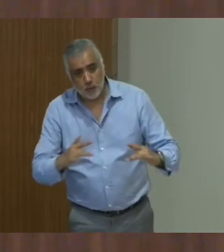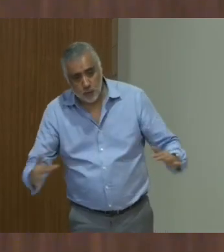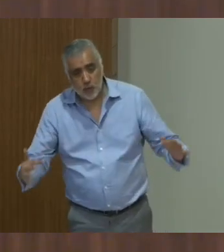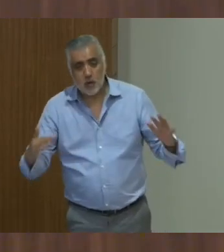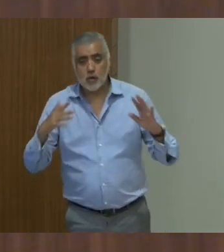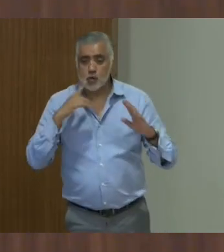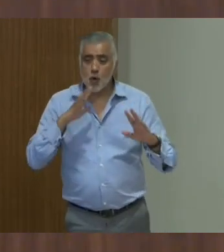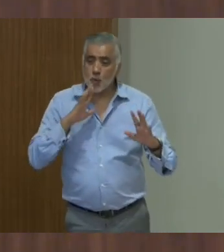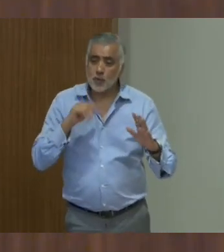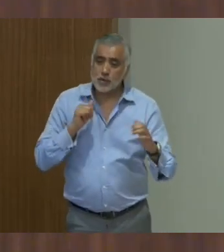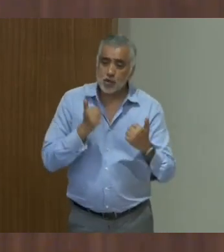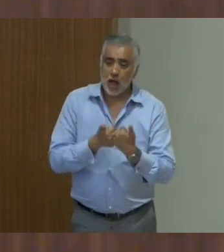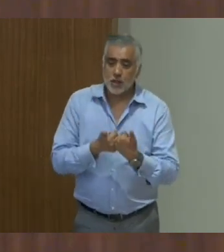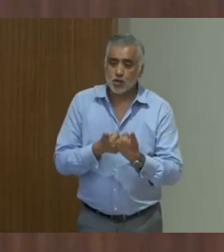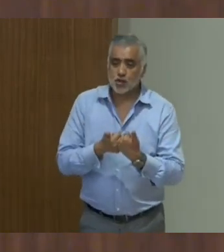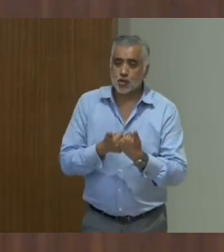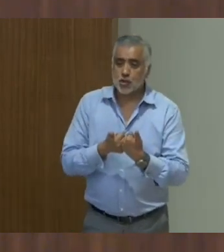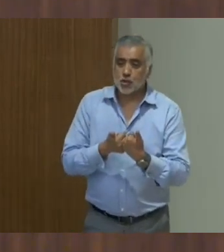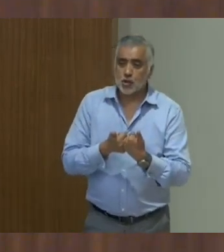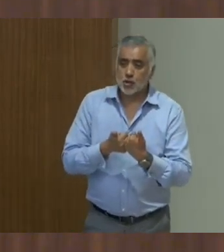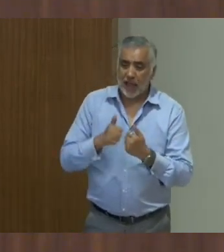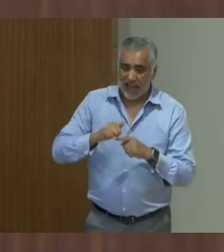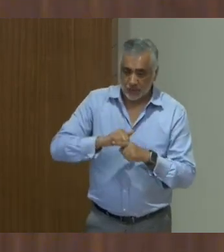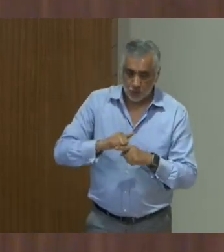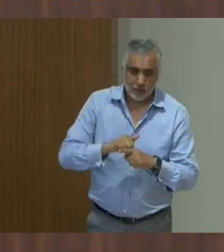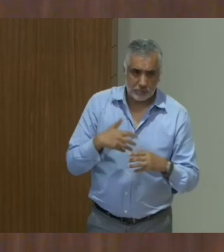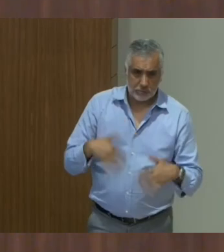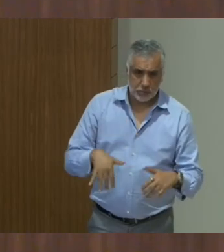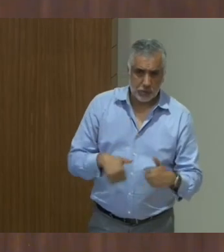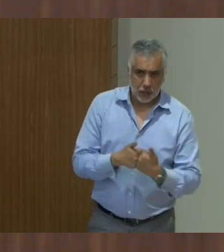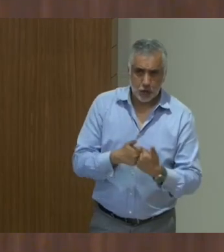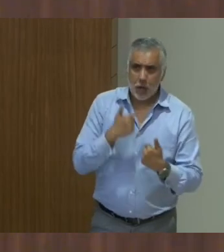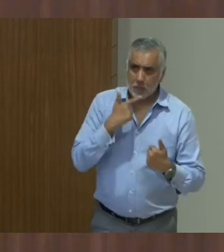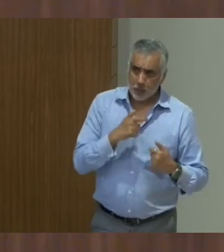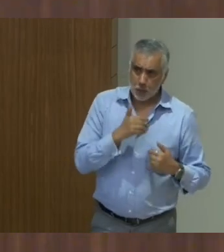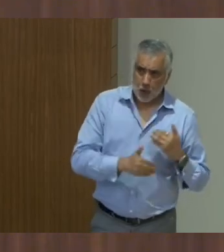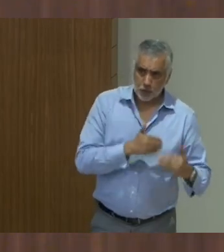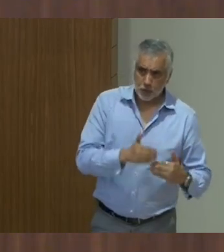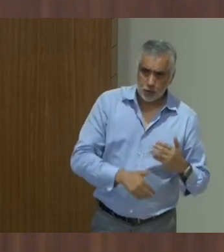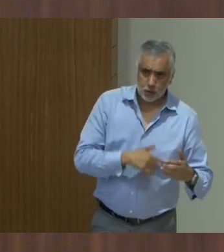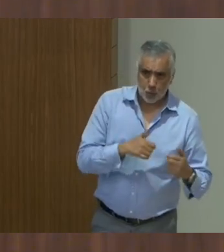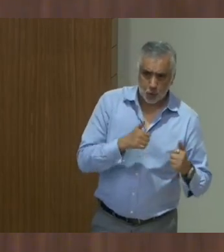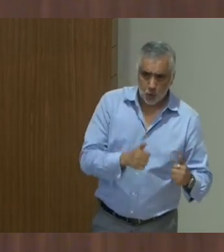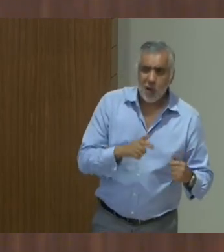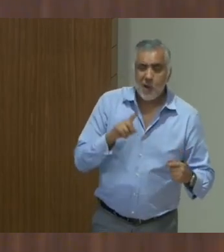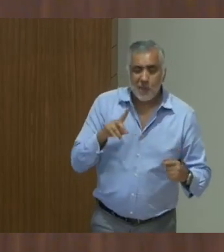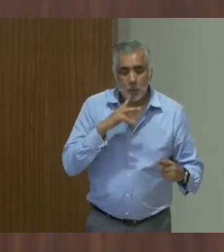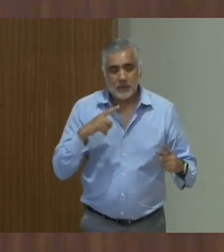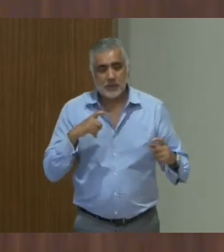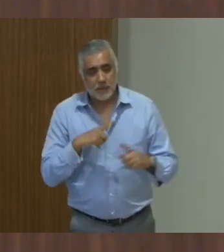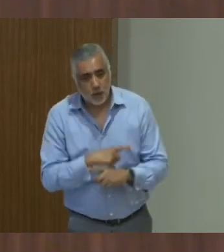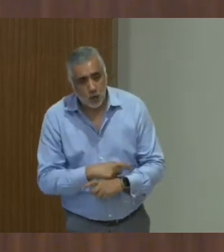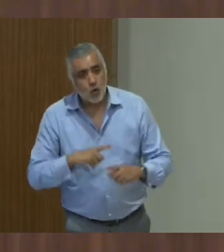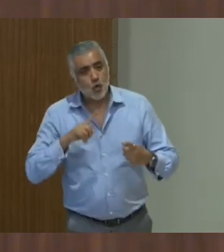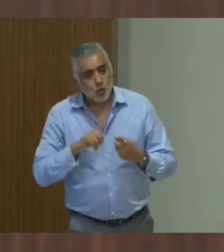challenging, um, exercise because they were cross-disability groups and it was very difficult to accommodate